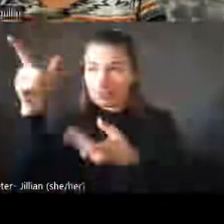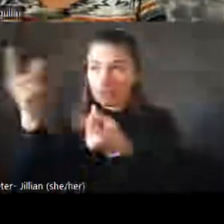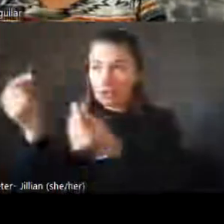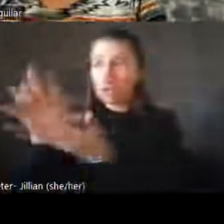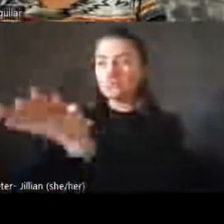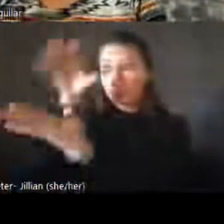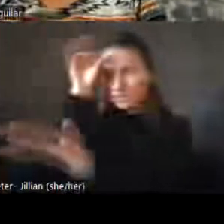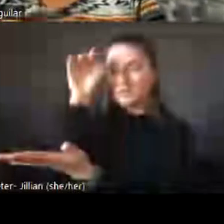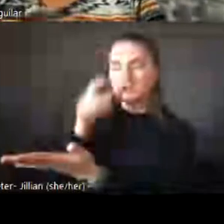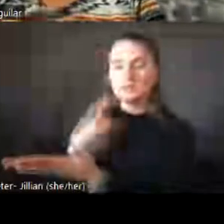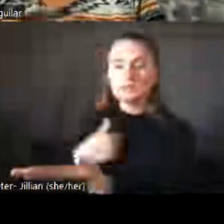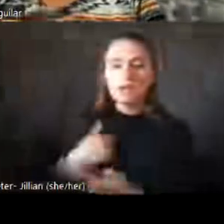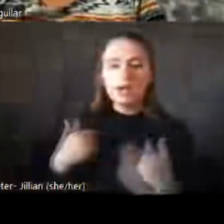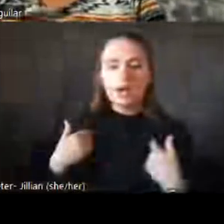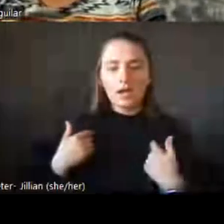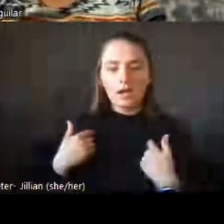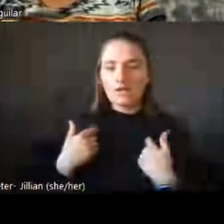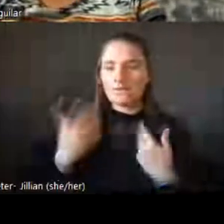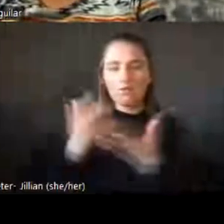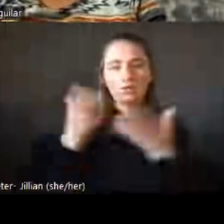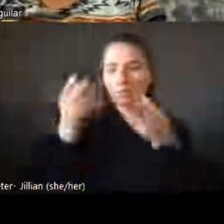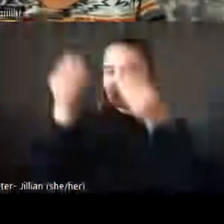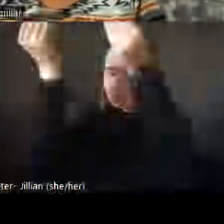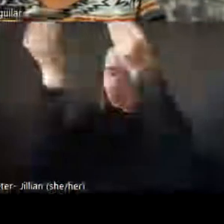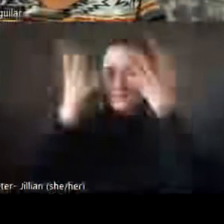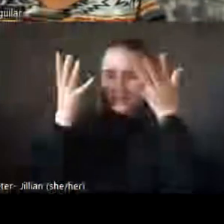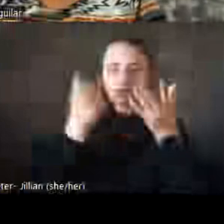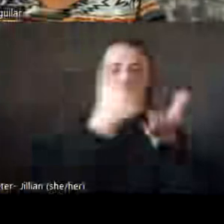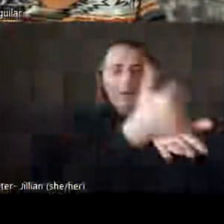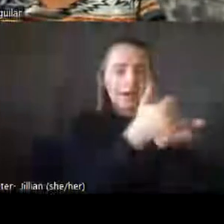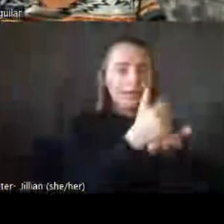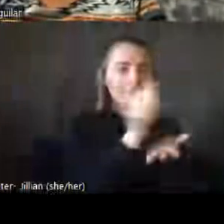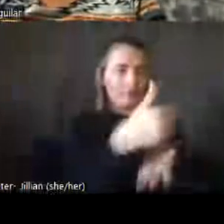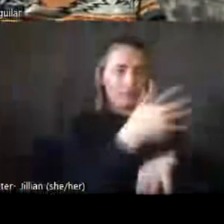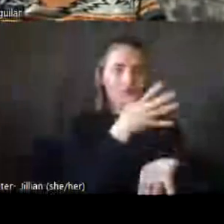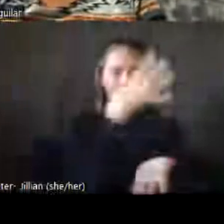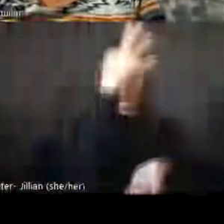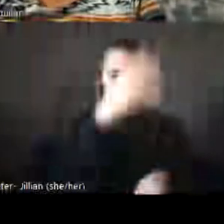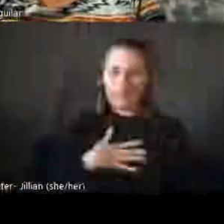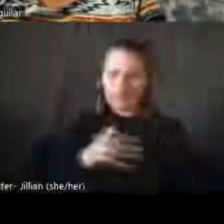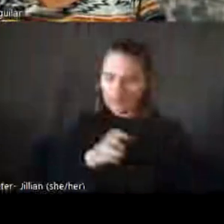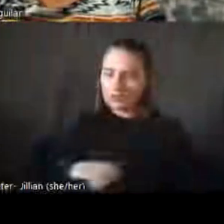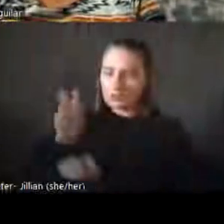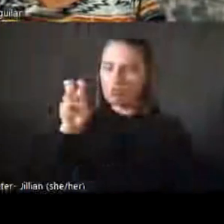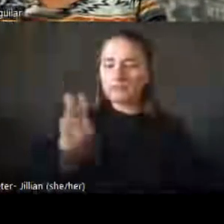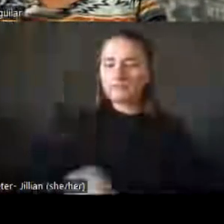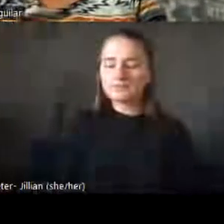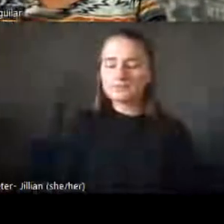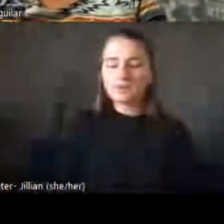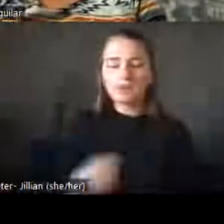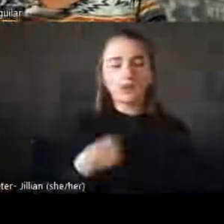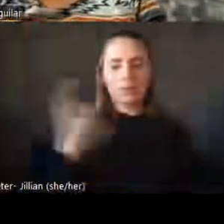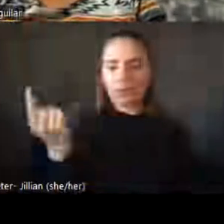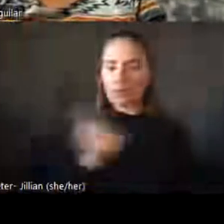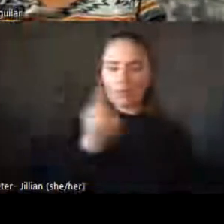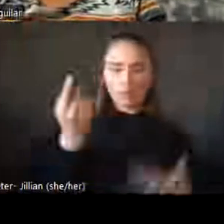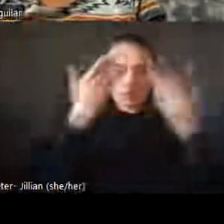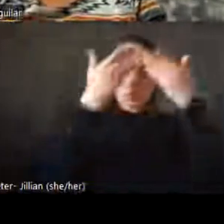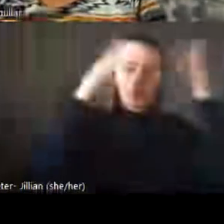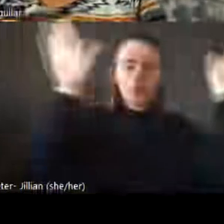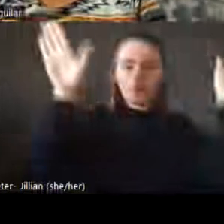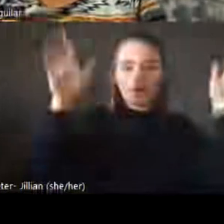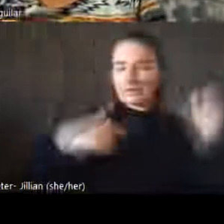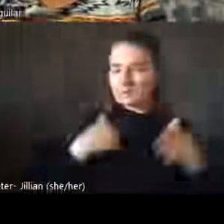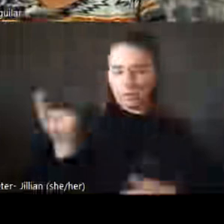so much information and help from other parents on my journey. And so I'm always open and honest when I hear